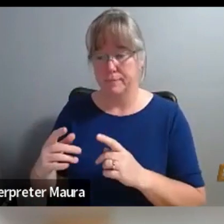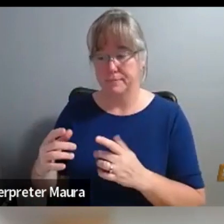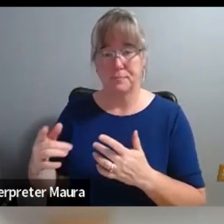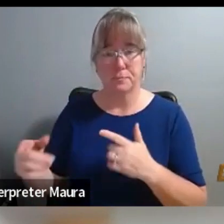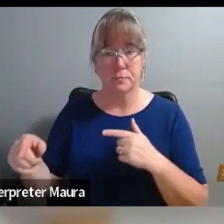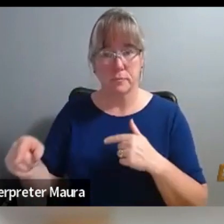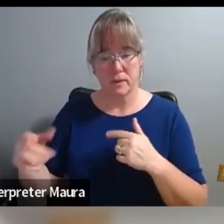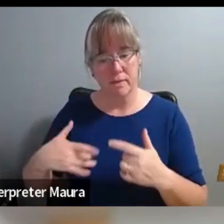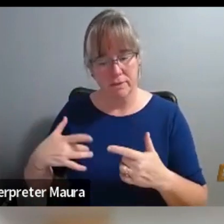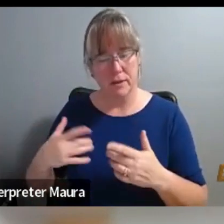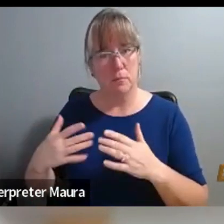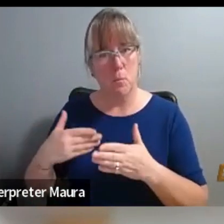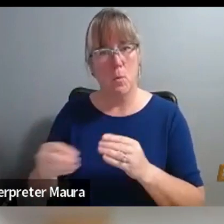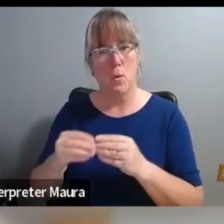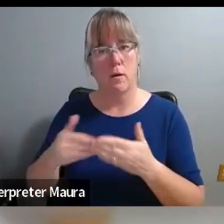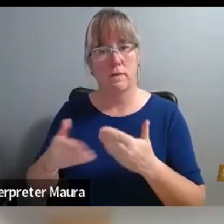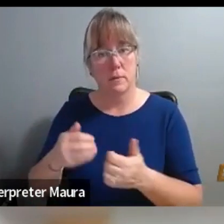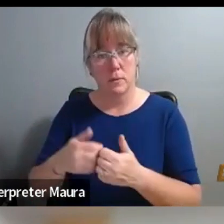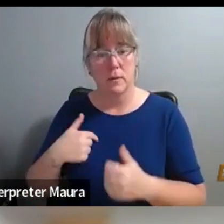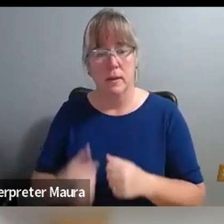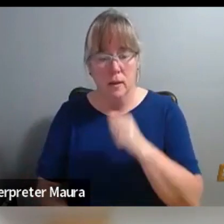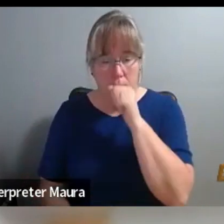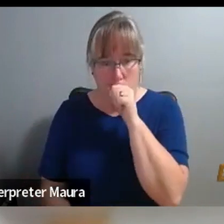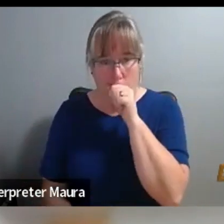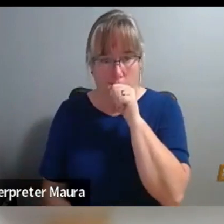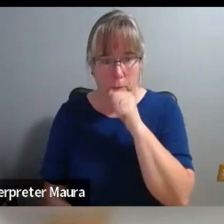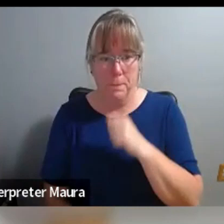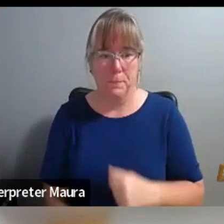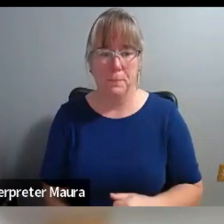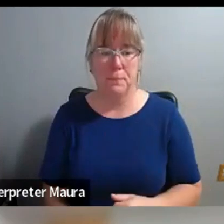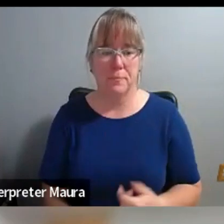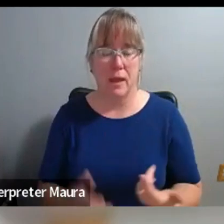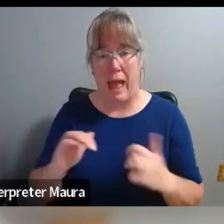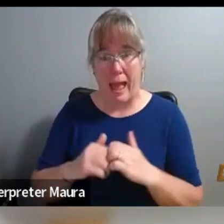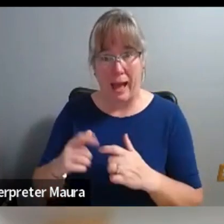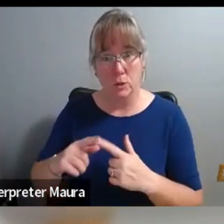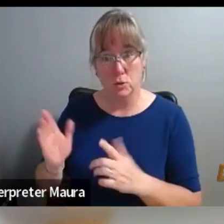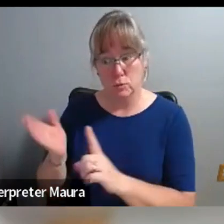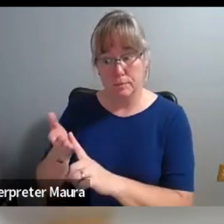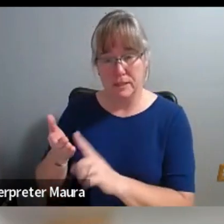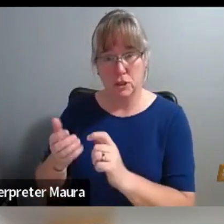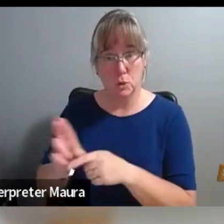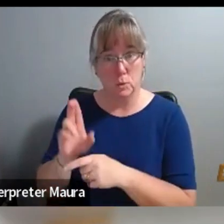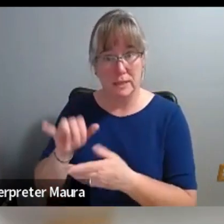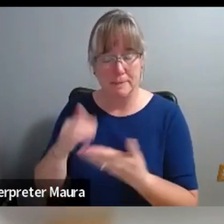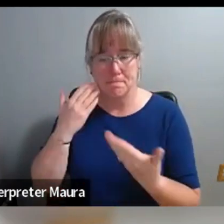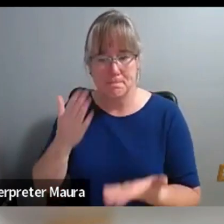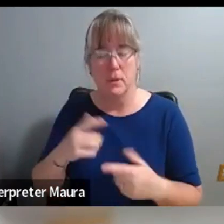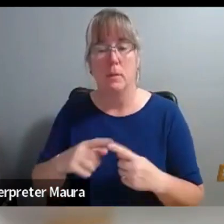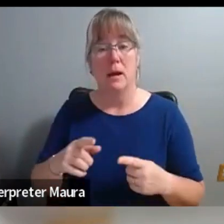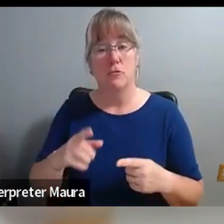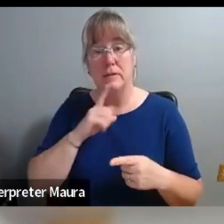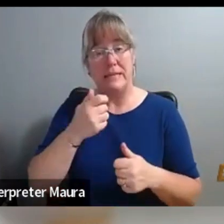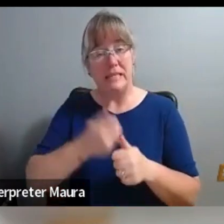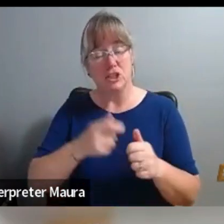And I don't know how you, how you teach that, but I think what you ultimately have to practice is